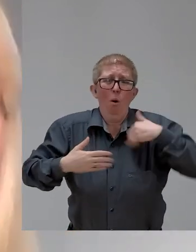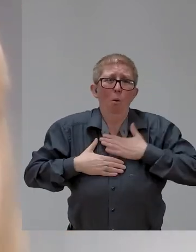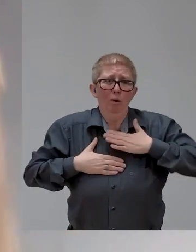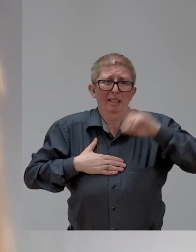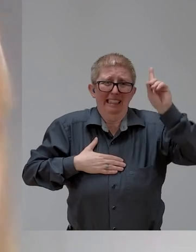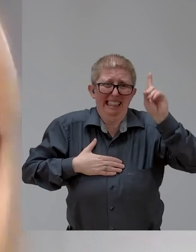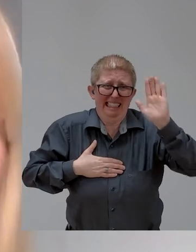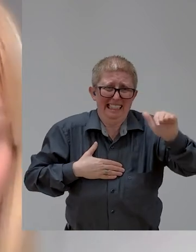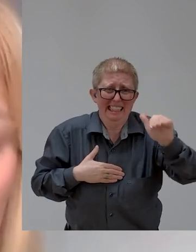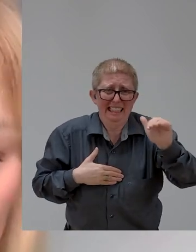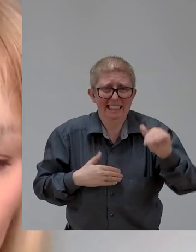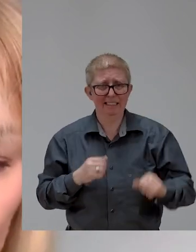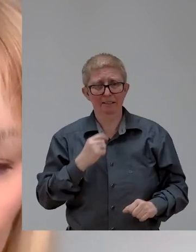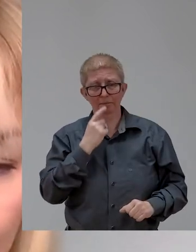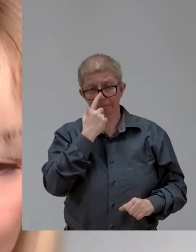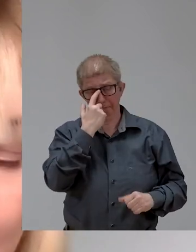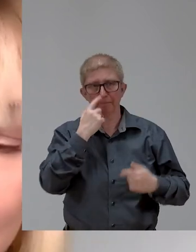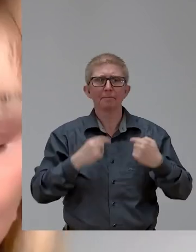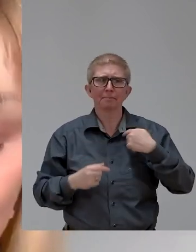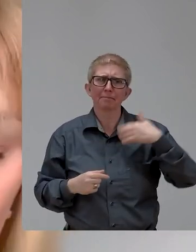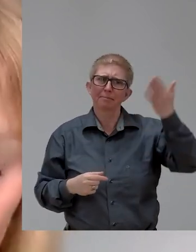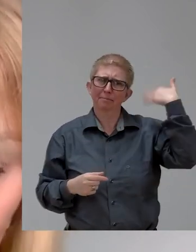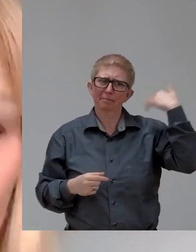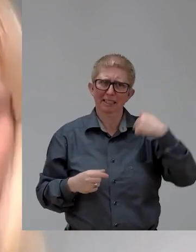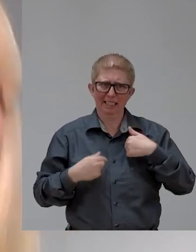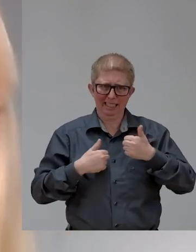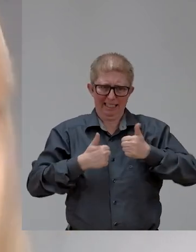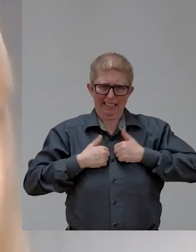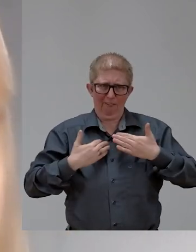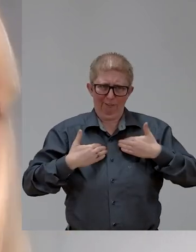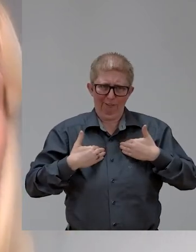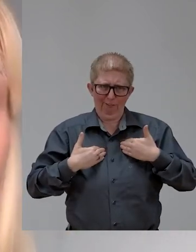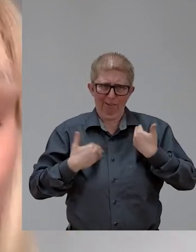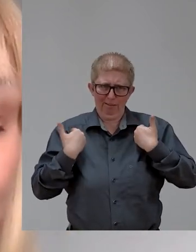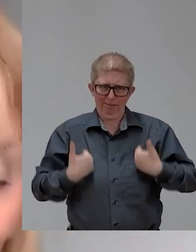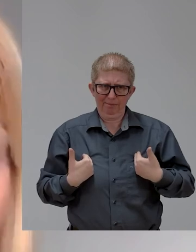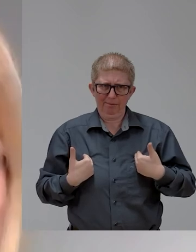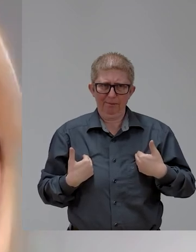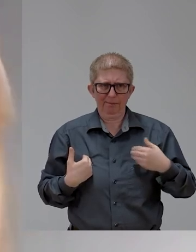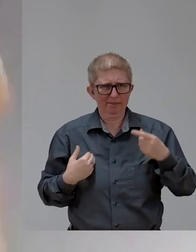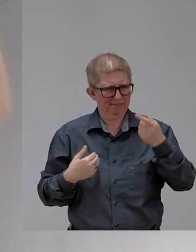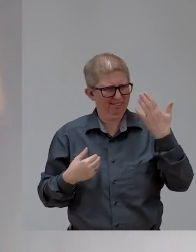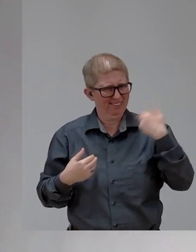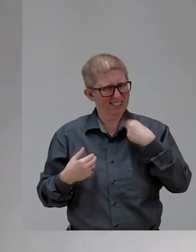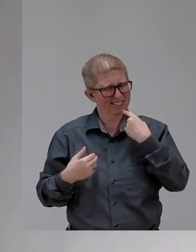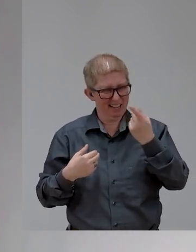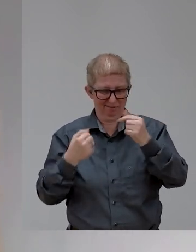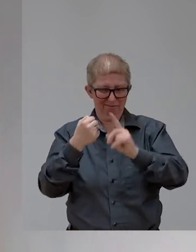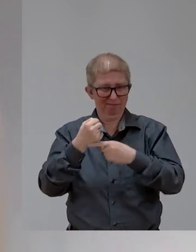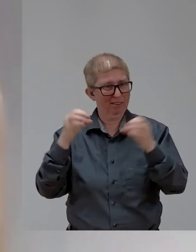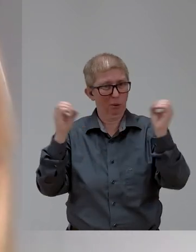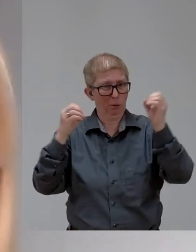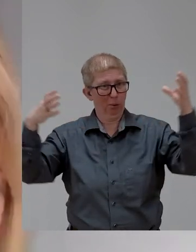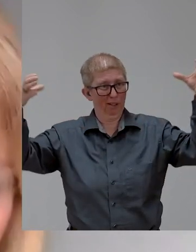asked that question about being a single person on your own and no budget. Actually, every single one of us here as